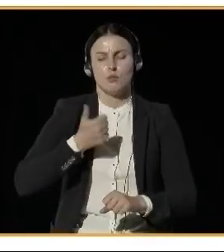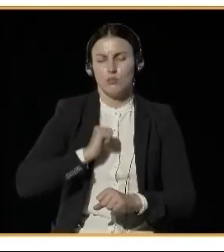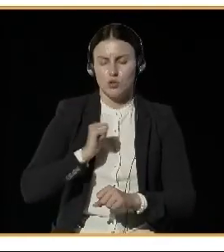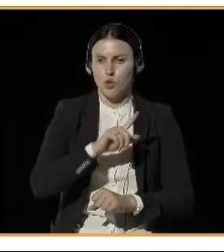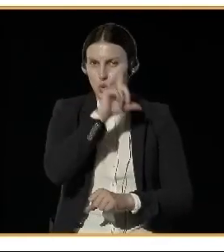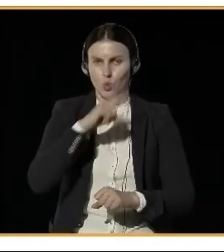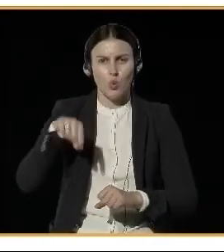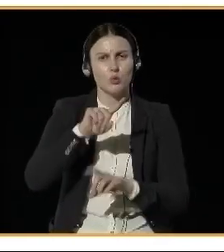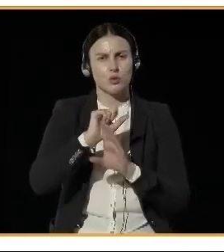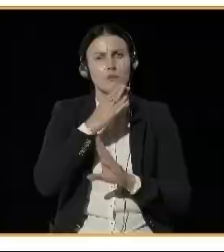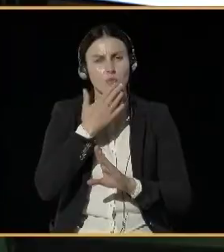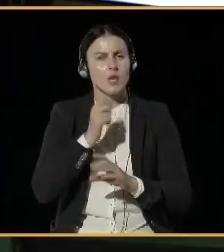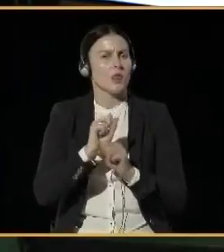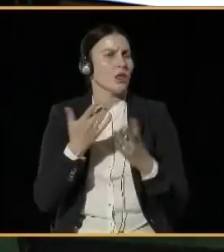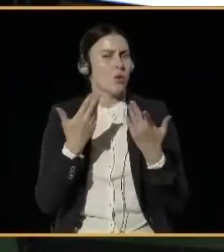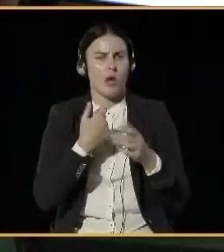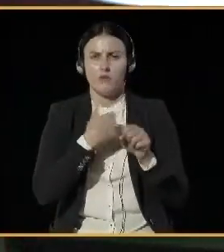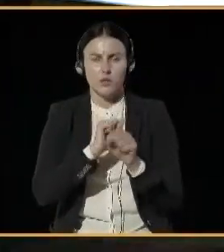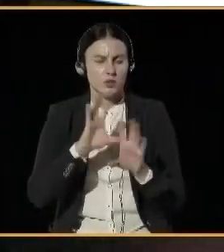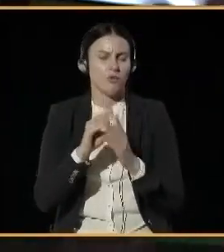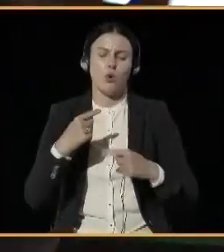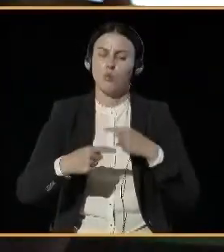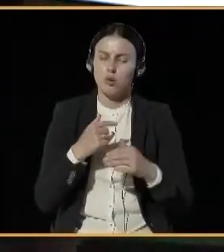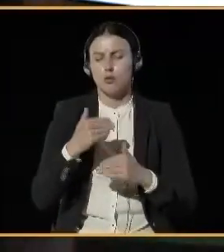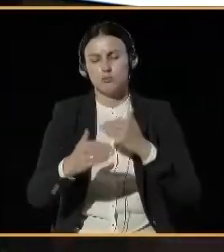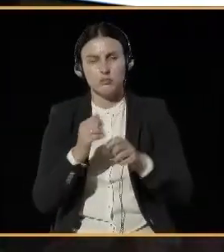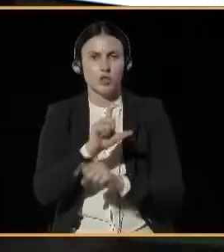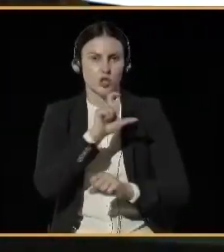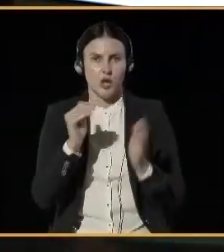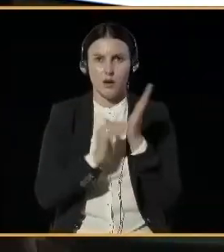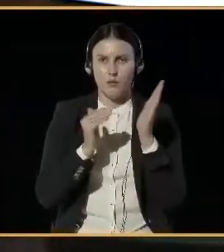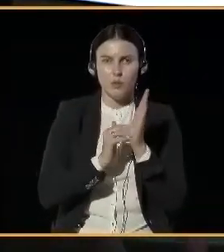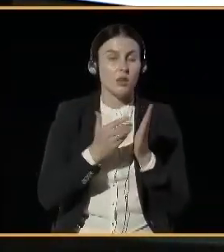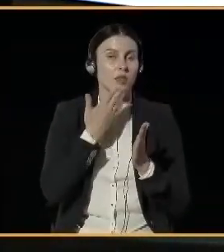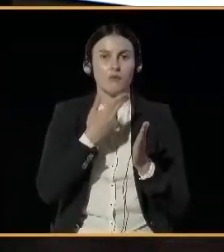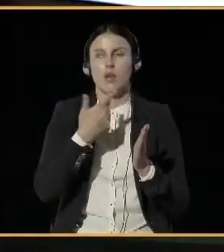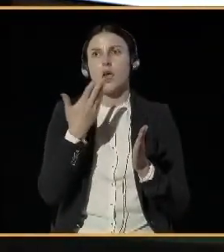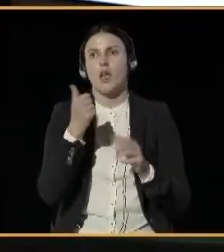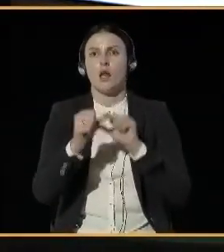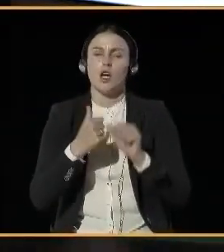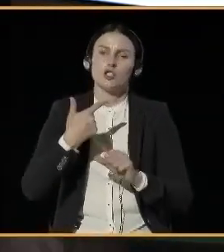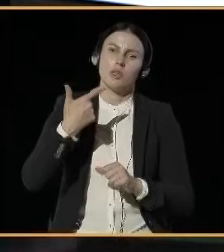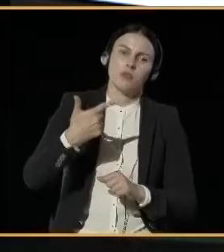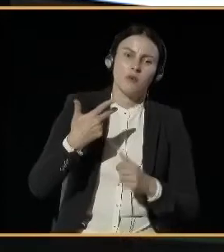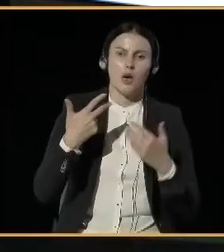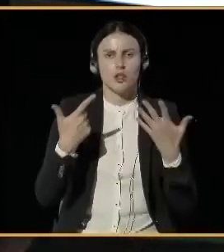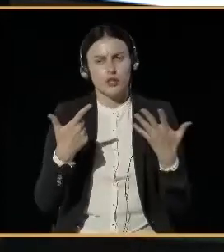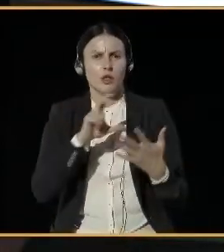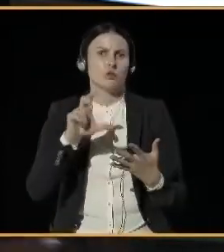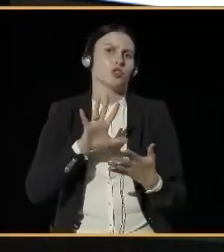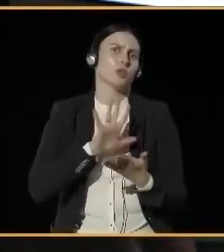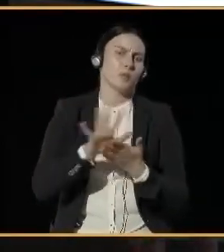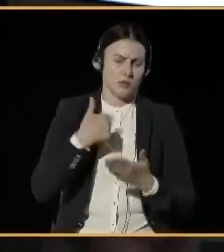a process, I know. I didn't mention exactly how many years. Is it like two years or seven or 15? But I'm patient. So, I'm going to wait.